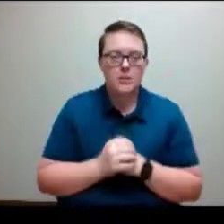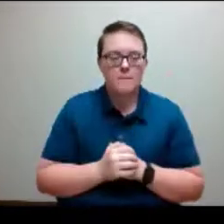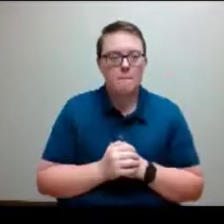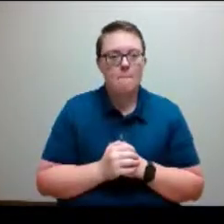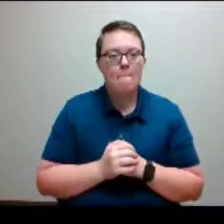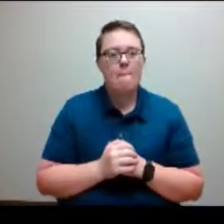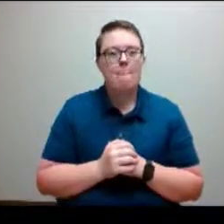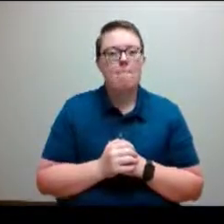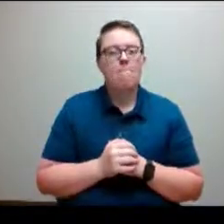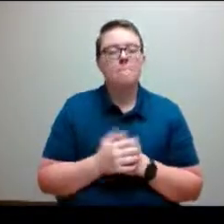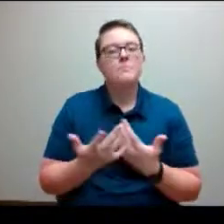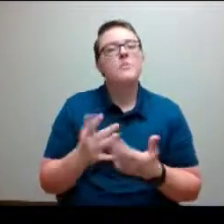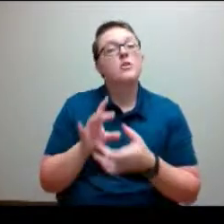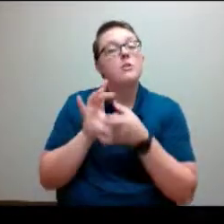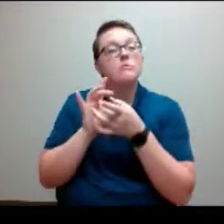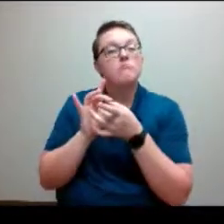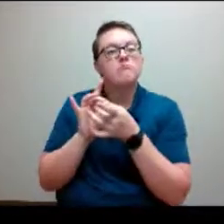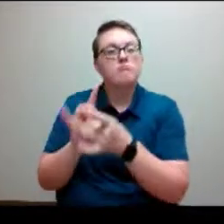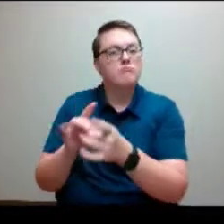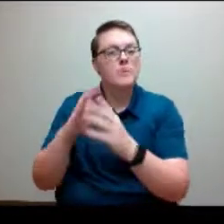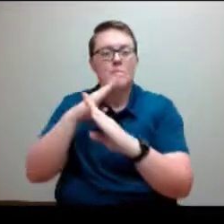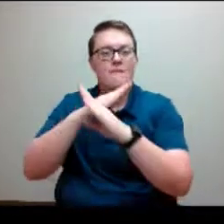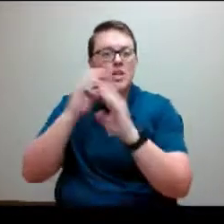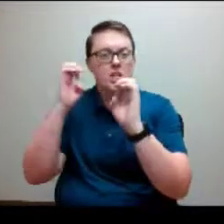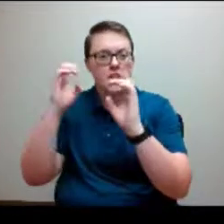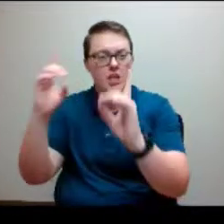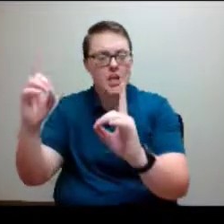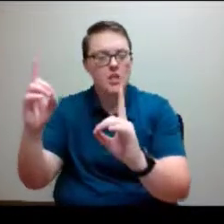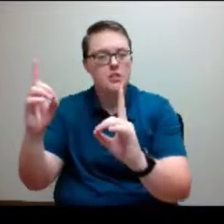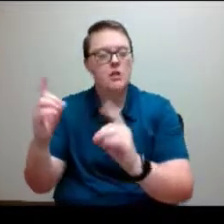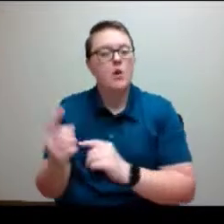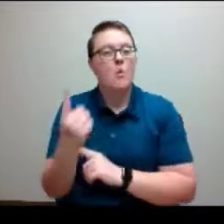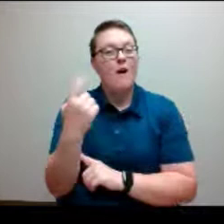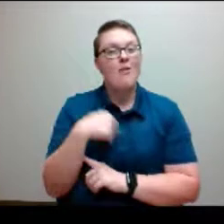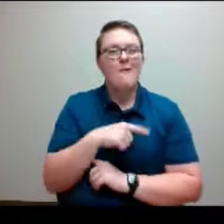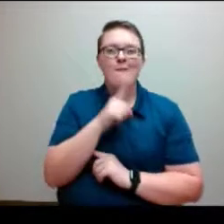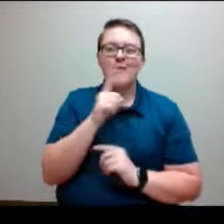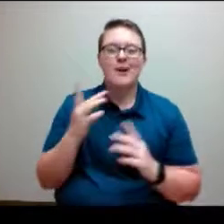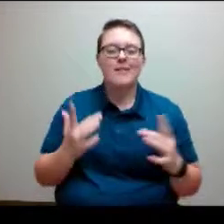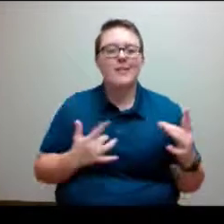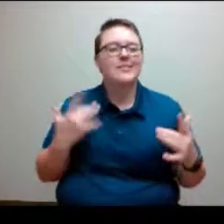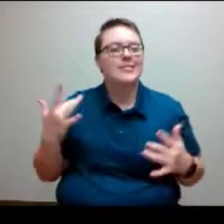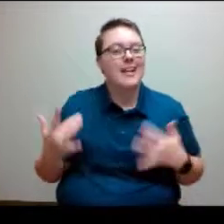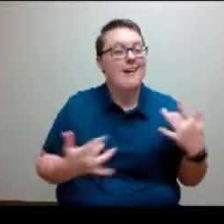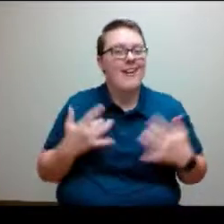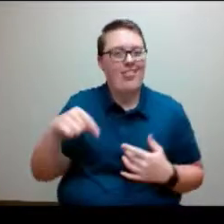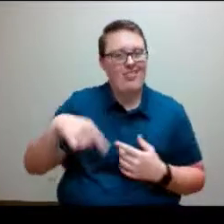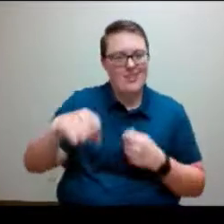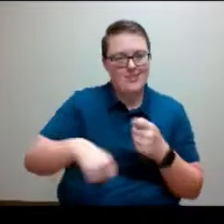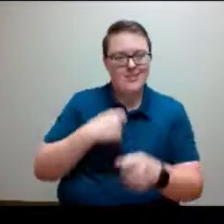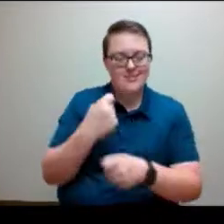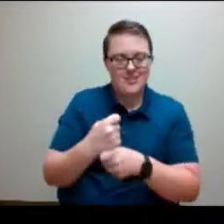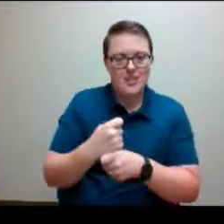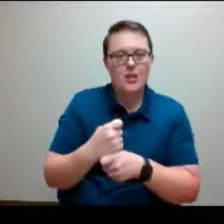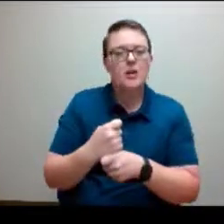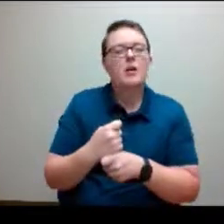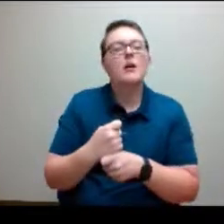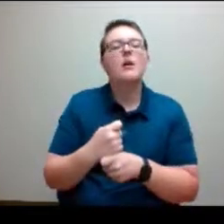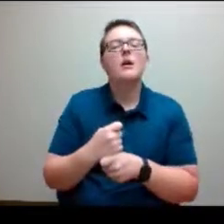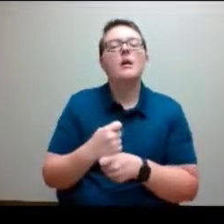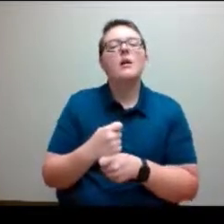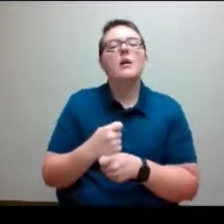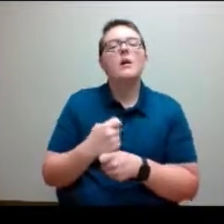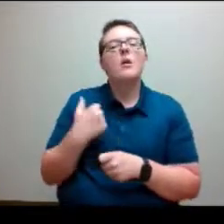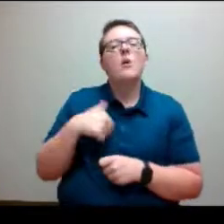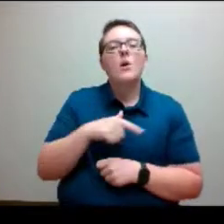When it comes to prevention education, one thing that we're really excited about this year is that we are going to be